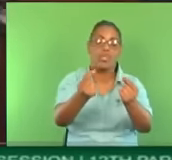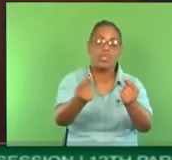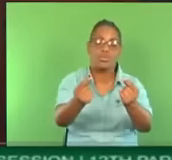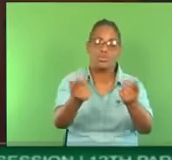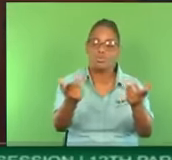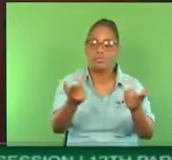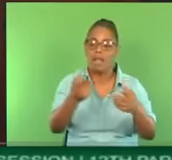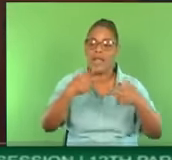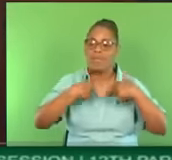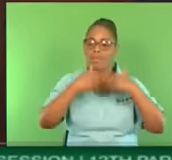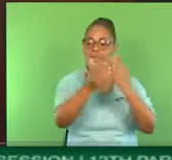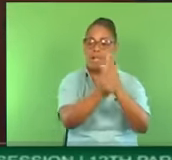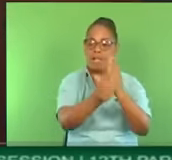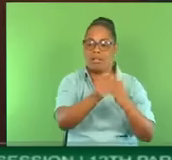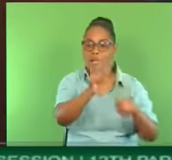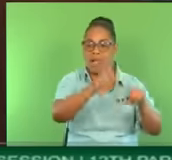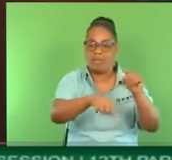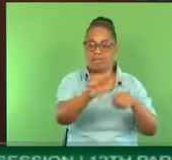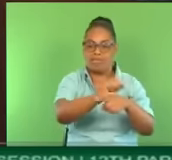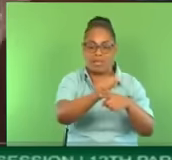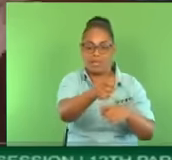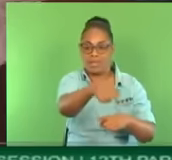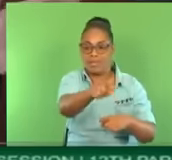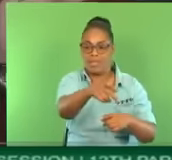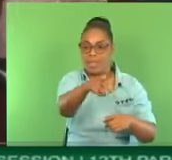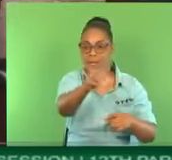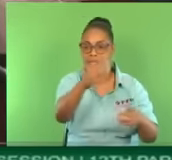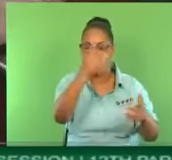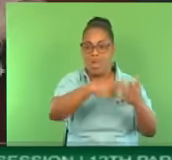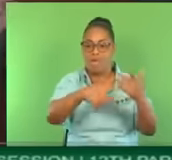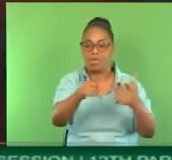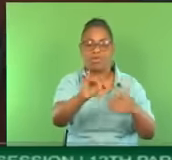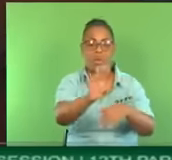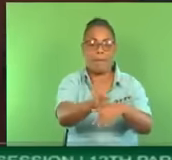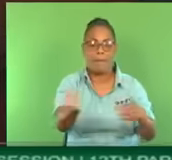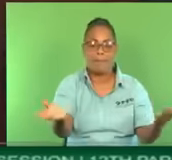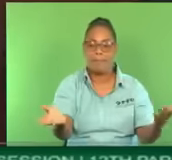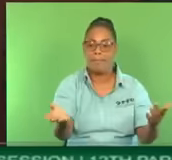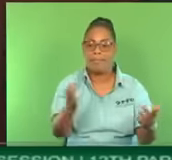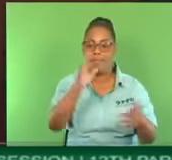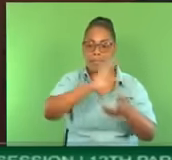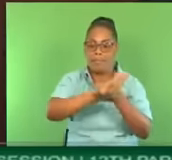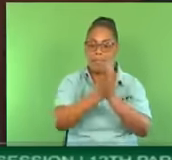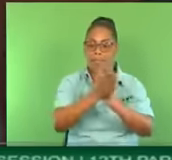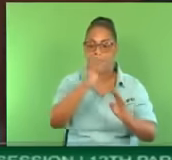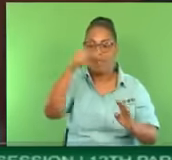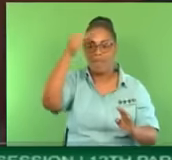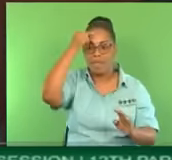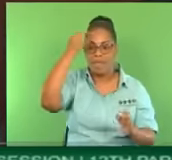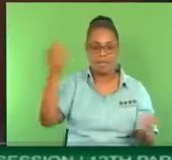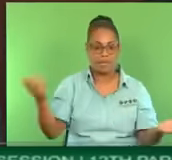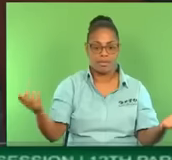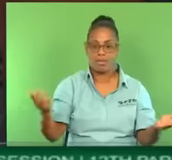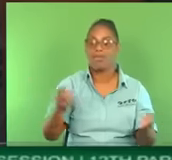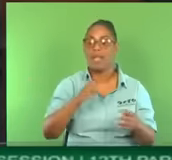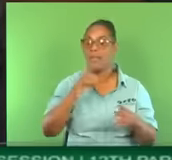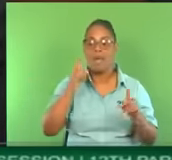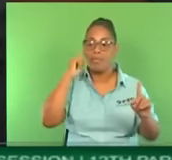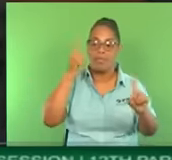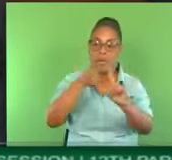next half untrainable. I don't know what they will be doing. Madam Speaker, let me get to the point immediately.